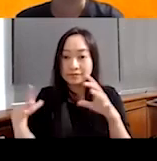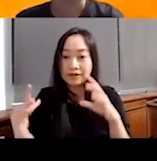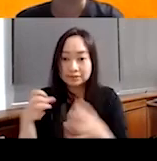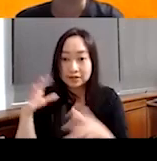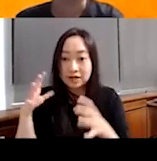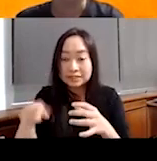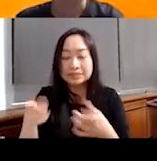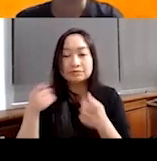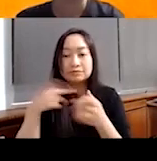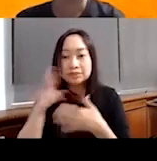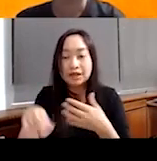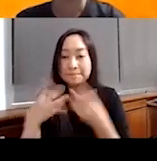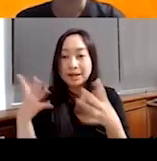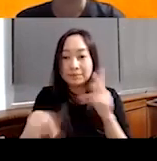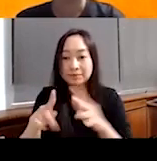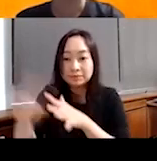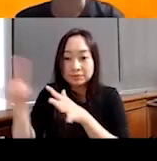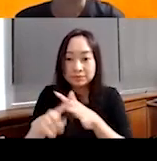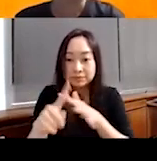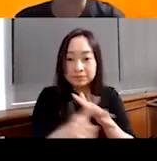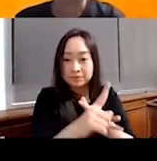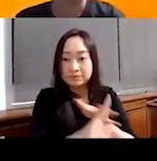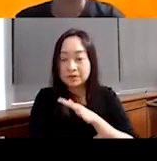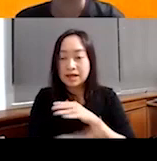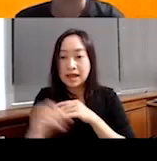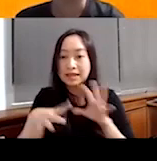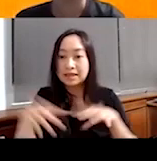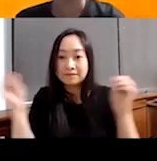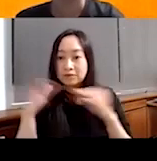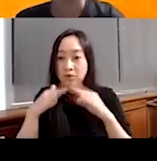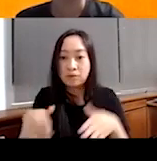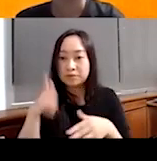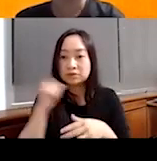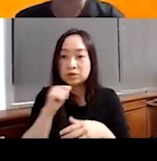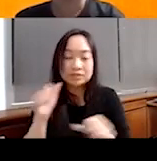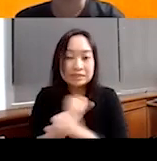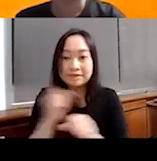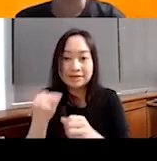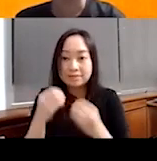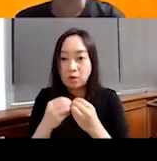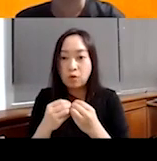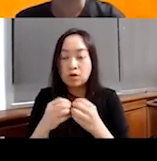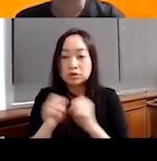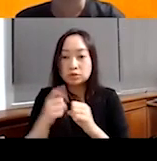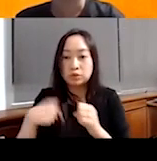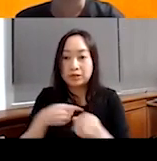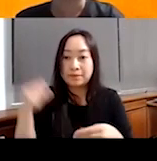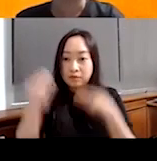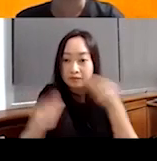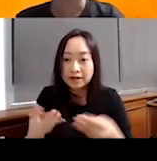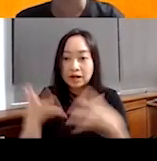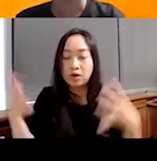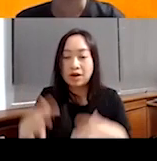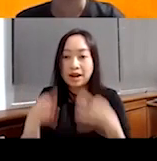resulted in a lot of people fleeing and, and just leaving their homes because it's not safe anymore. So we are providing, uh, a lot of